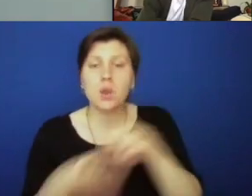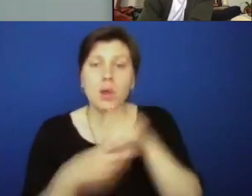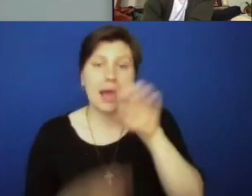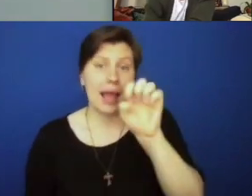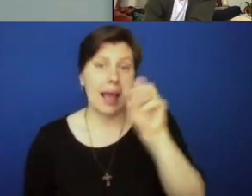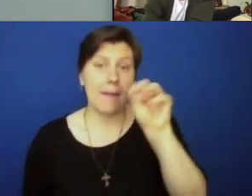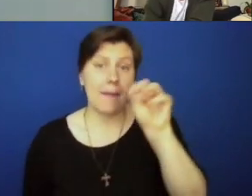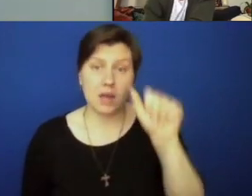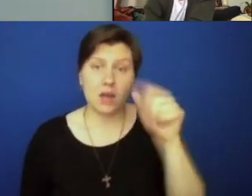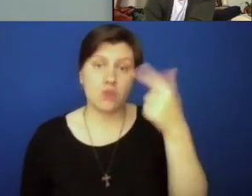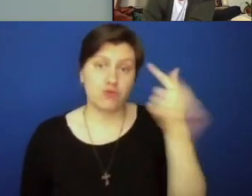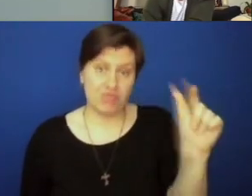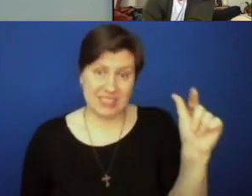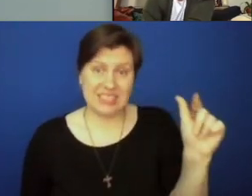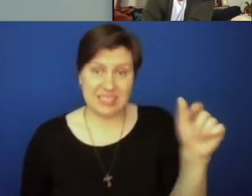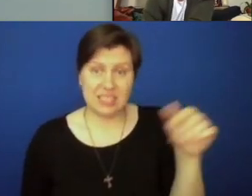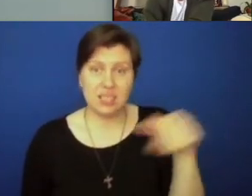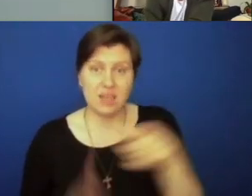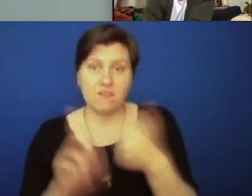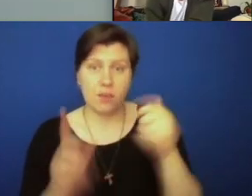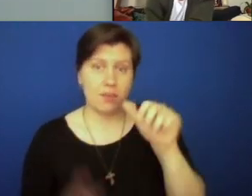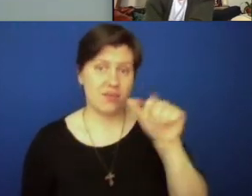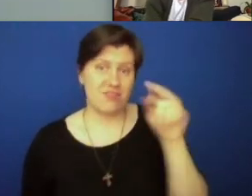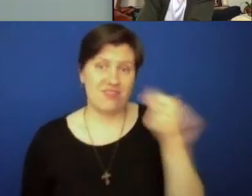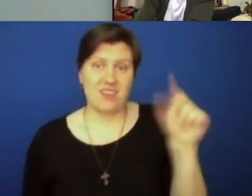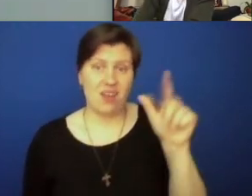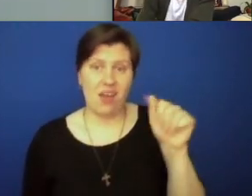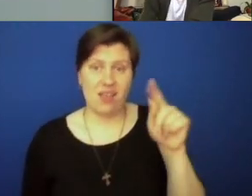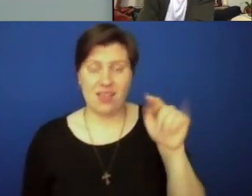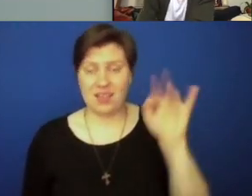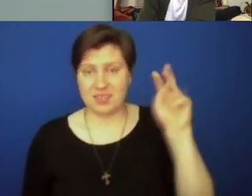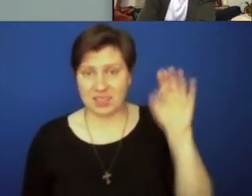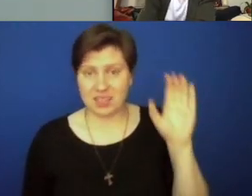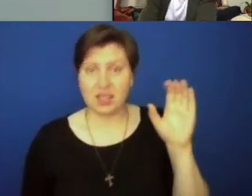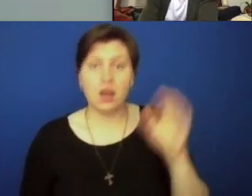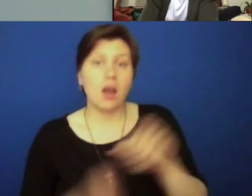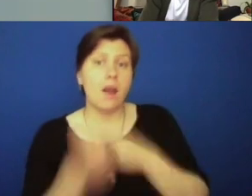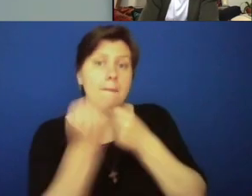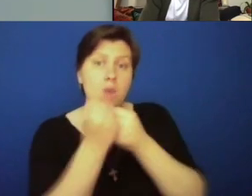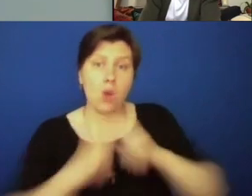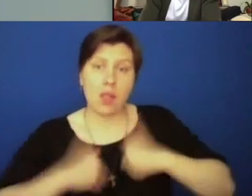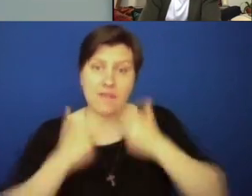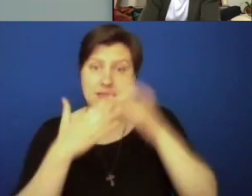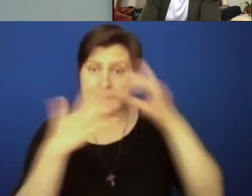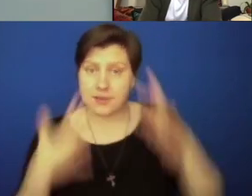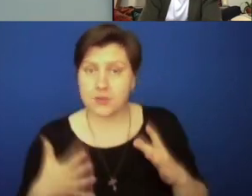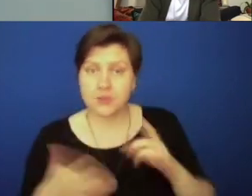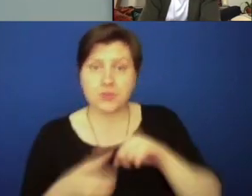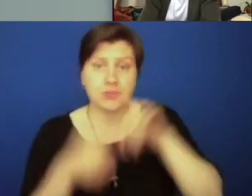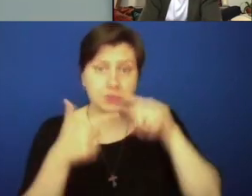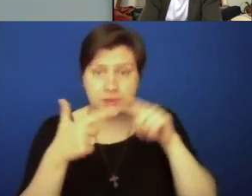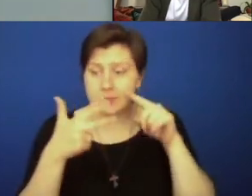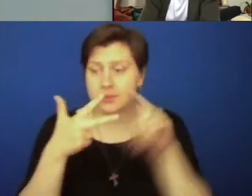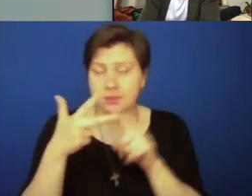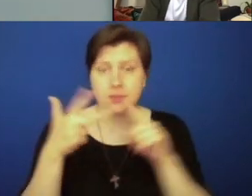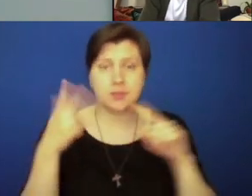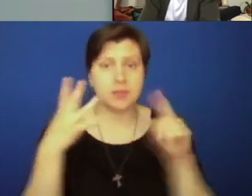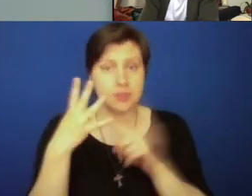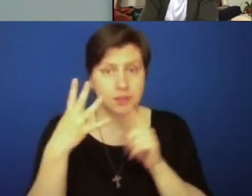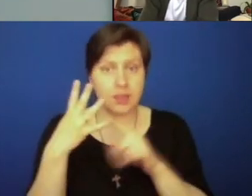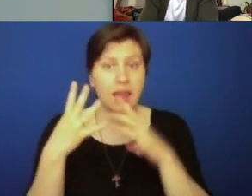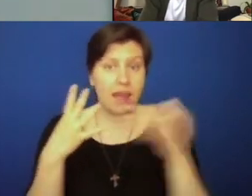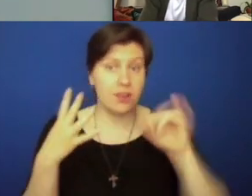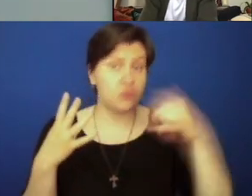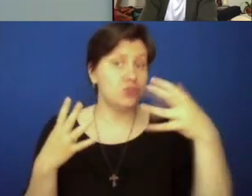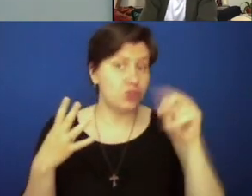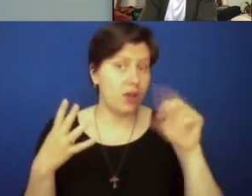include Emma Green from the Atlantic, grassroots organizer Karina de Avila, pro-life leader Mary Fiorito, and the Initiative's